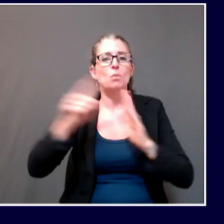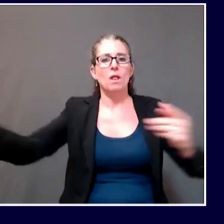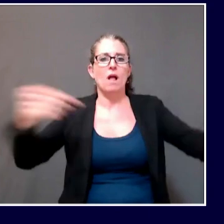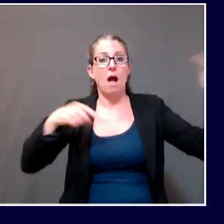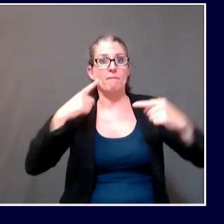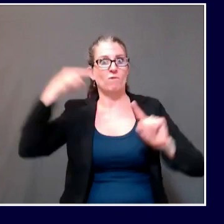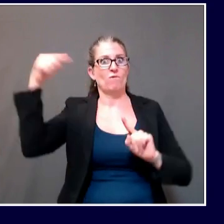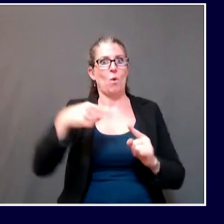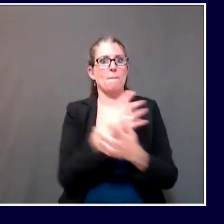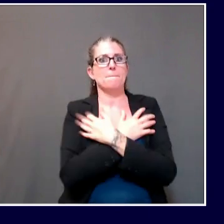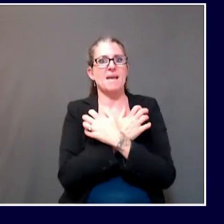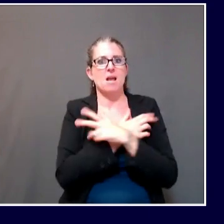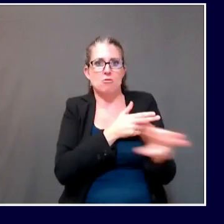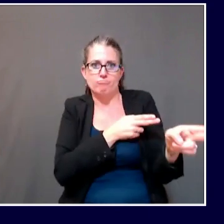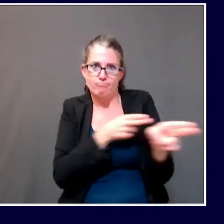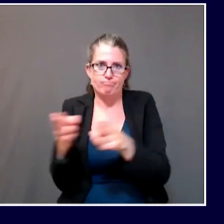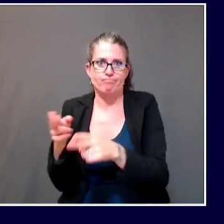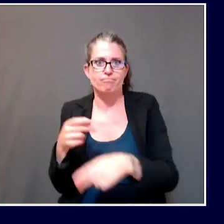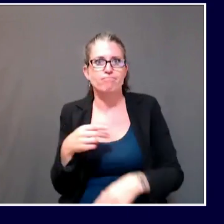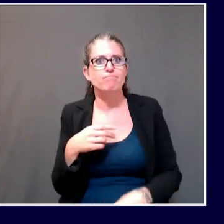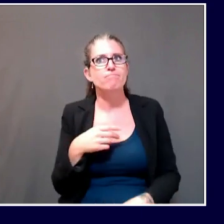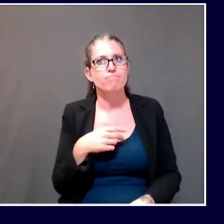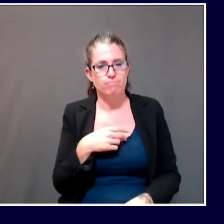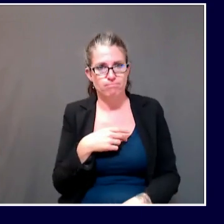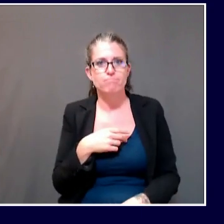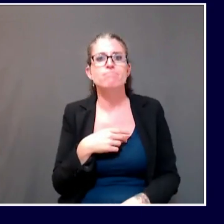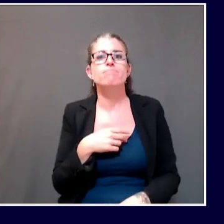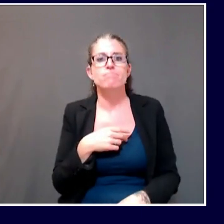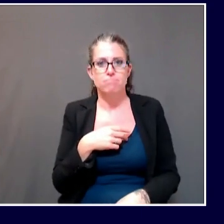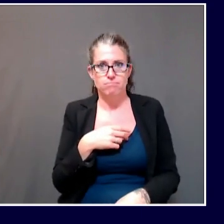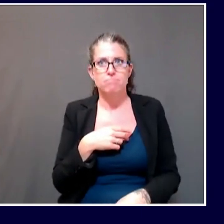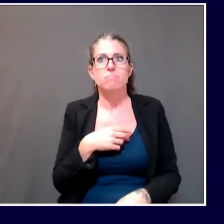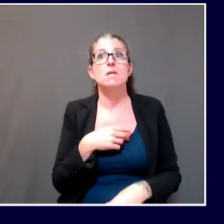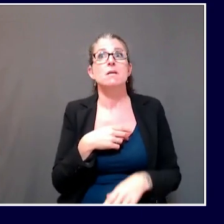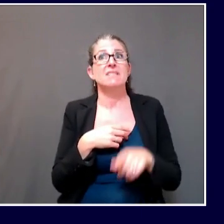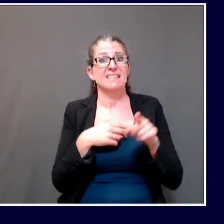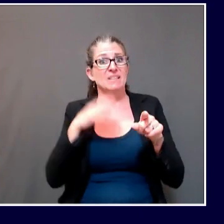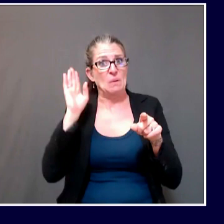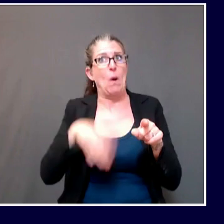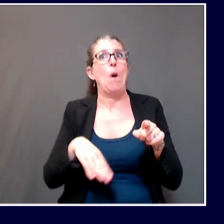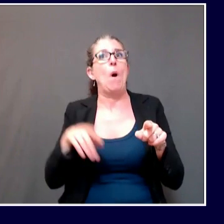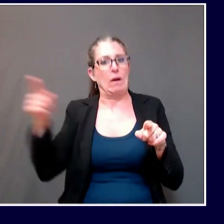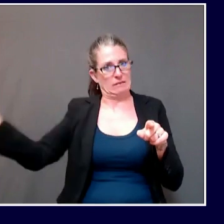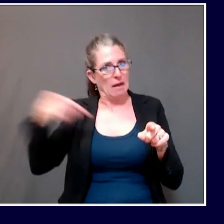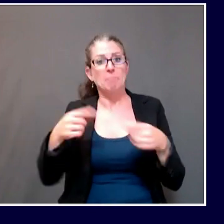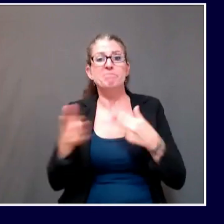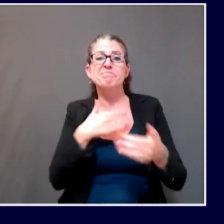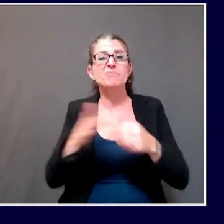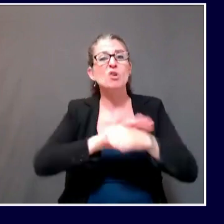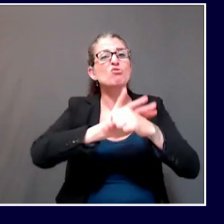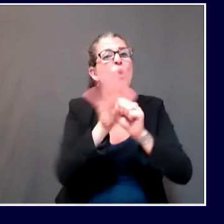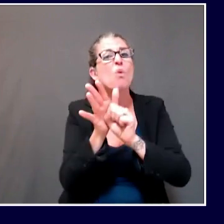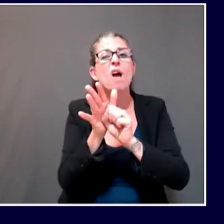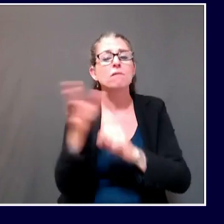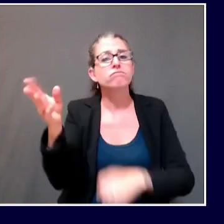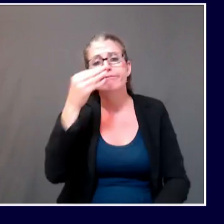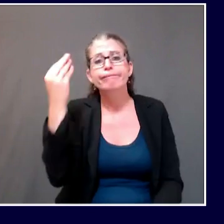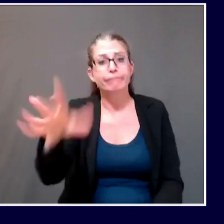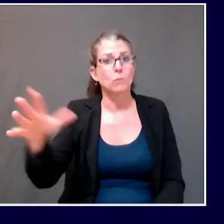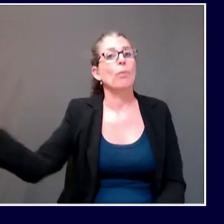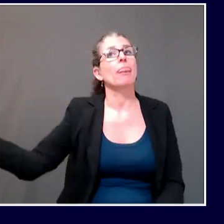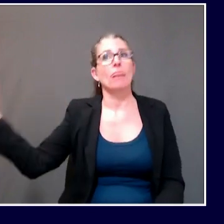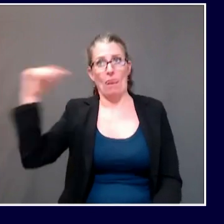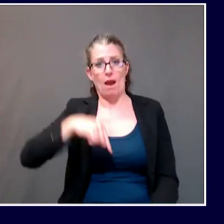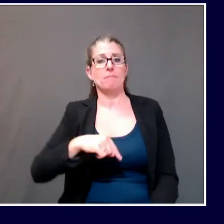have people, people are still going to come here to try to hunt bears. And it's an influx of tourism that I'm sure